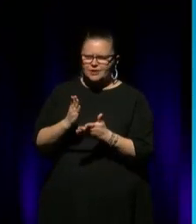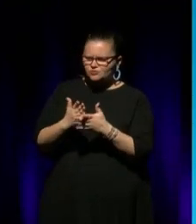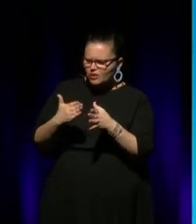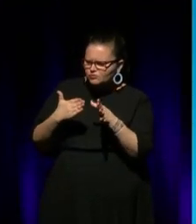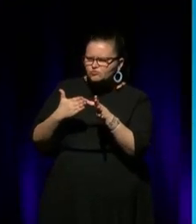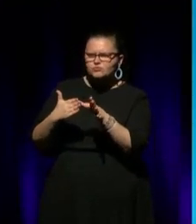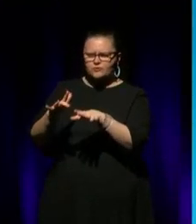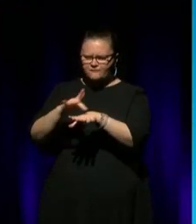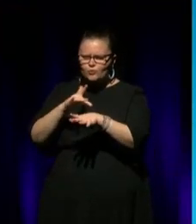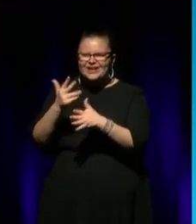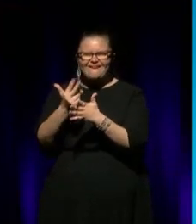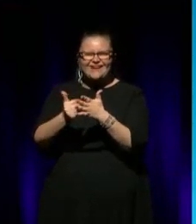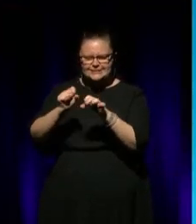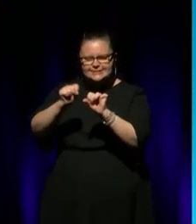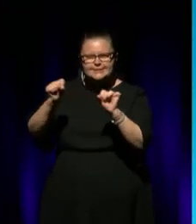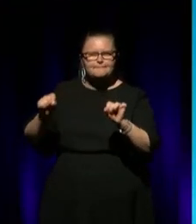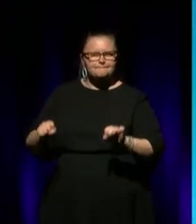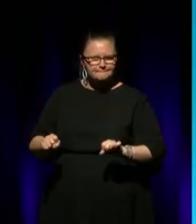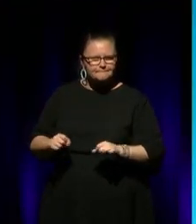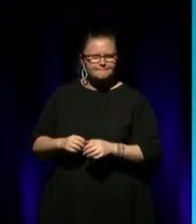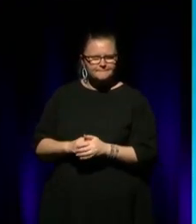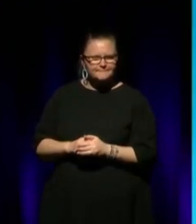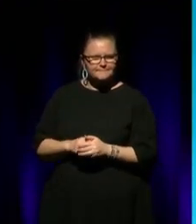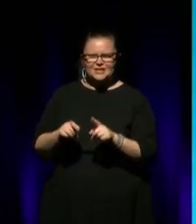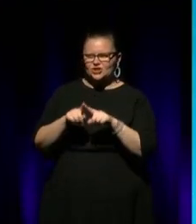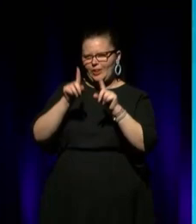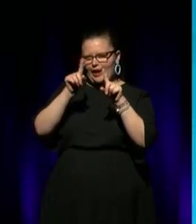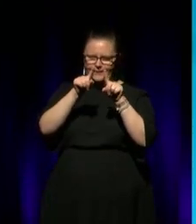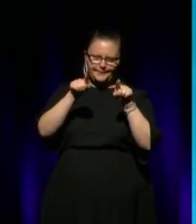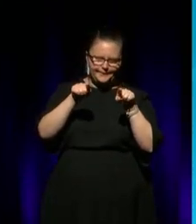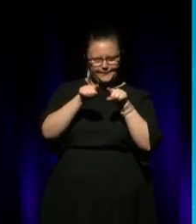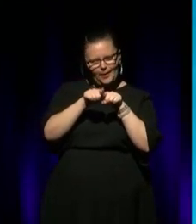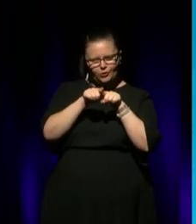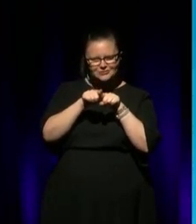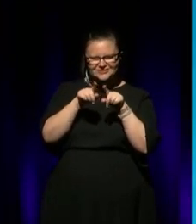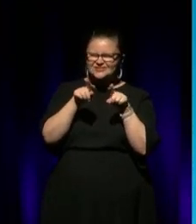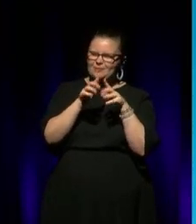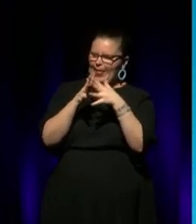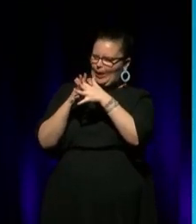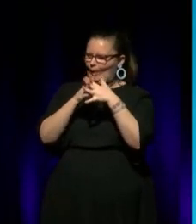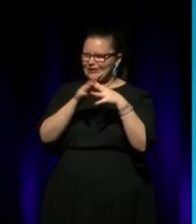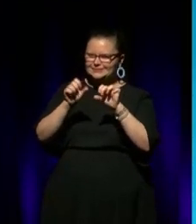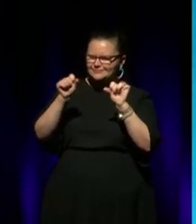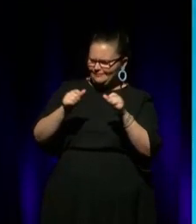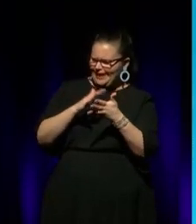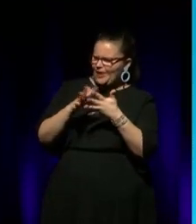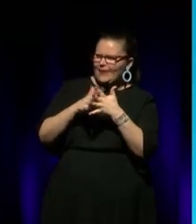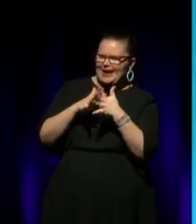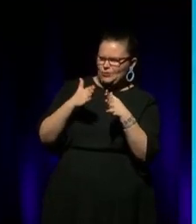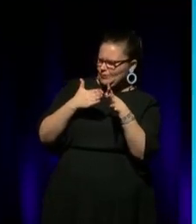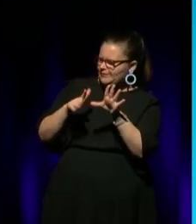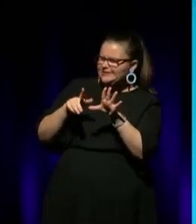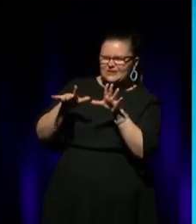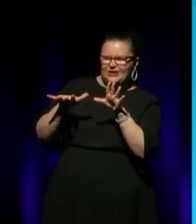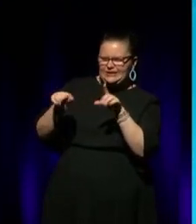the performing arts system. So, therefore, there's a box like normal Western system, and you've got to respond and then how to have a foot in each world. So,